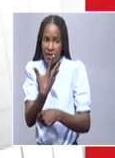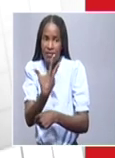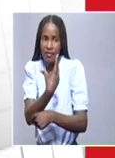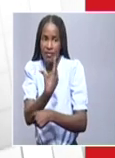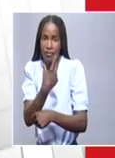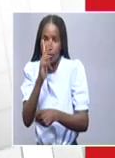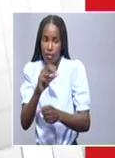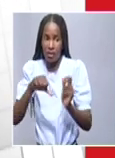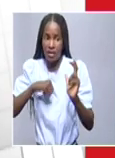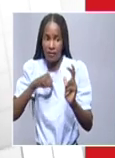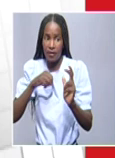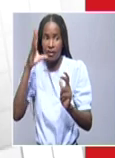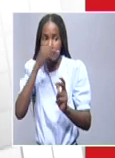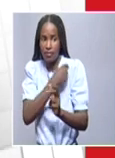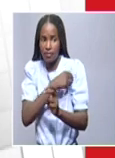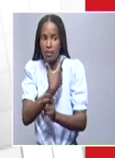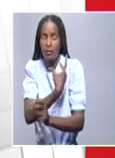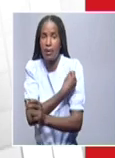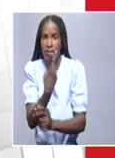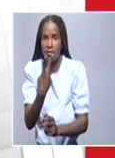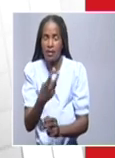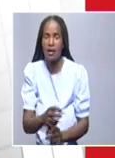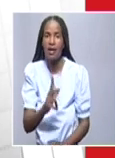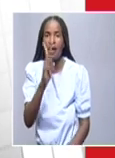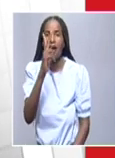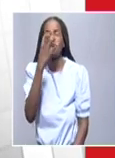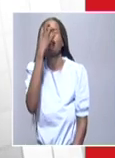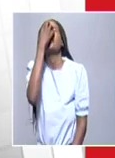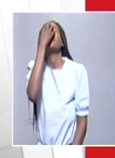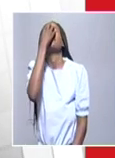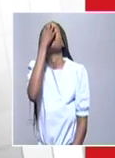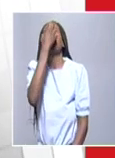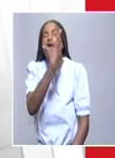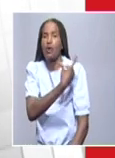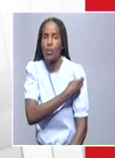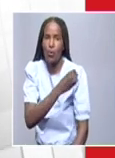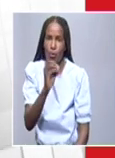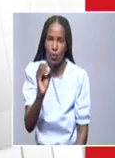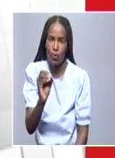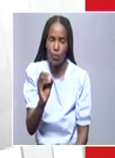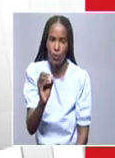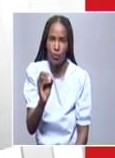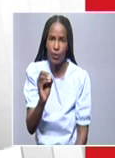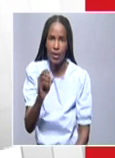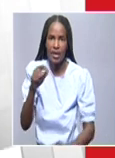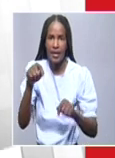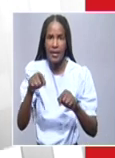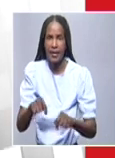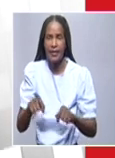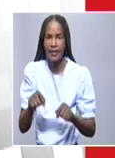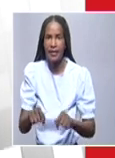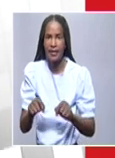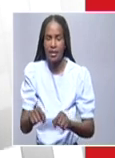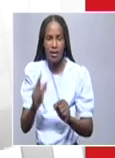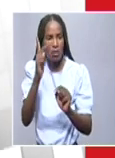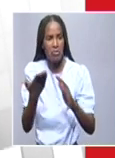vaccine, and none of those in ICU have been vaccinated. Today, we are not reporting